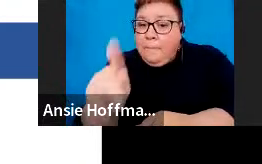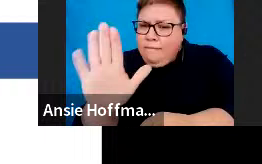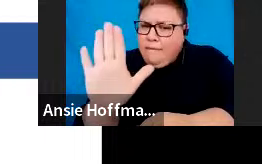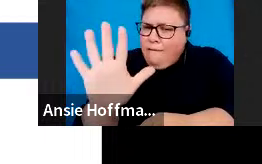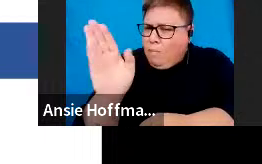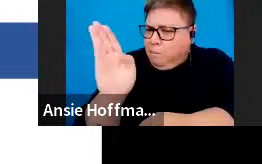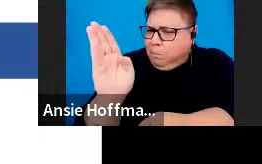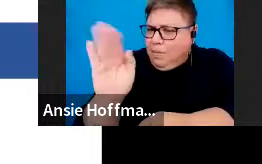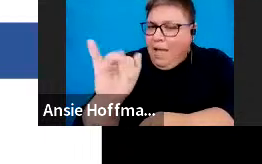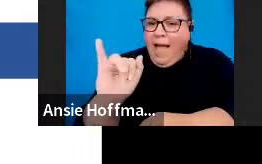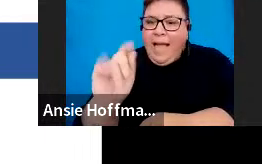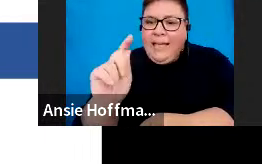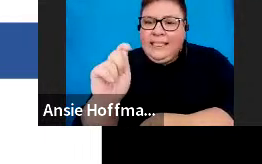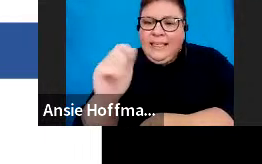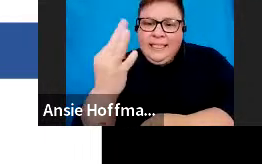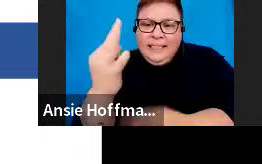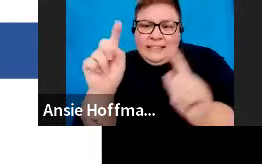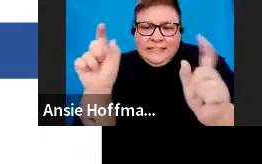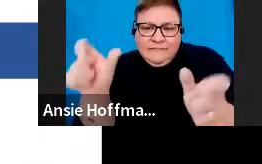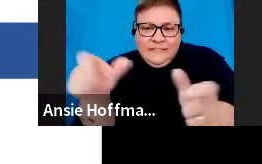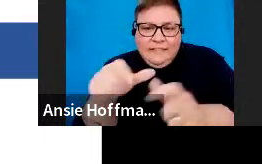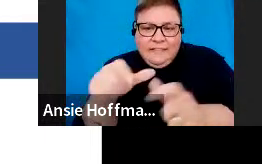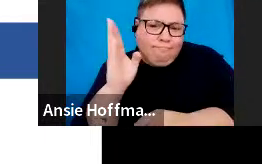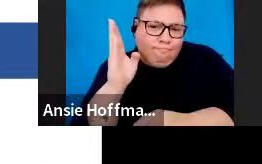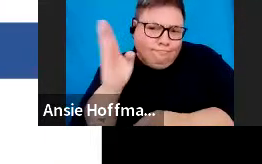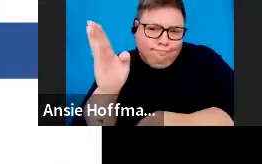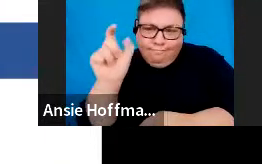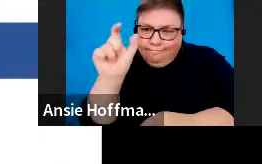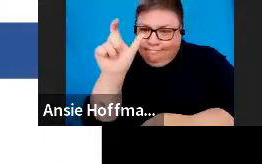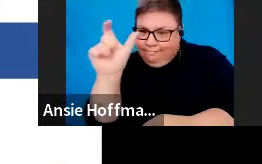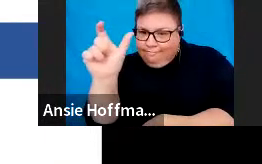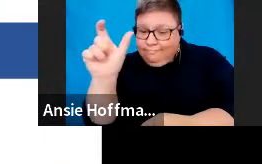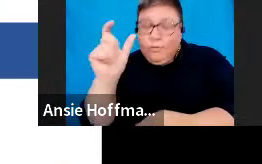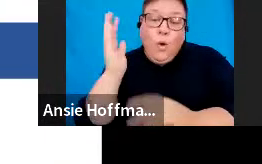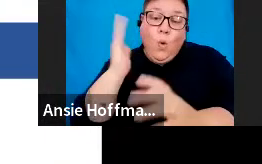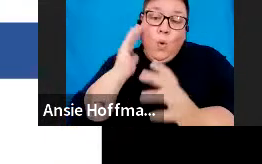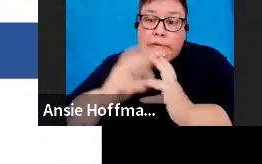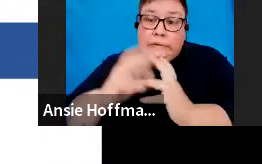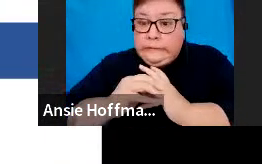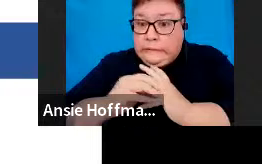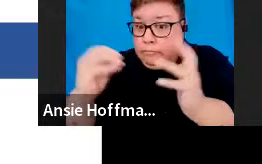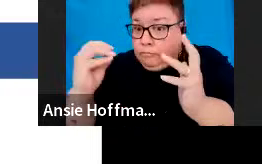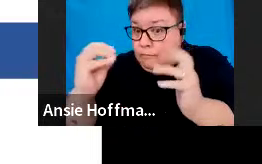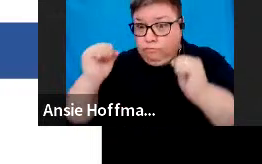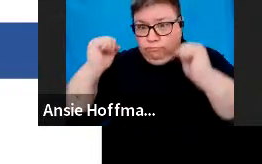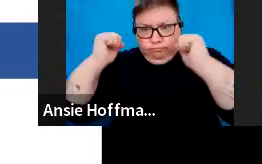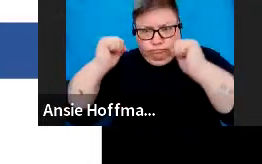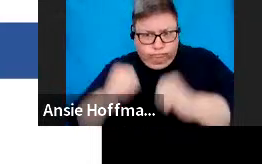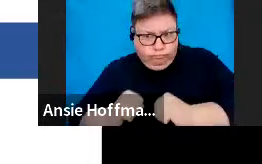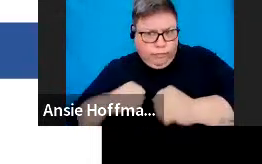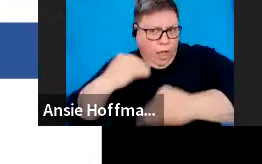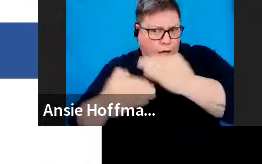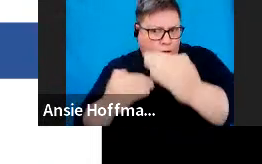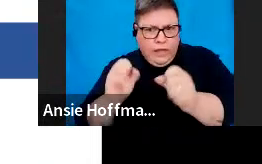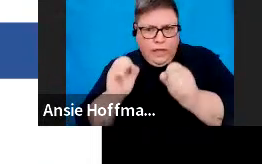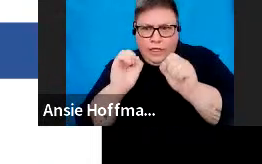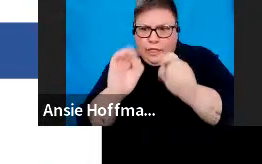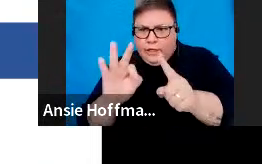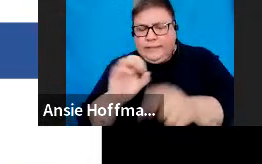tax certificate. In the case of a divorce order granted after the 13th of September 2007